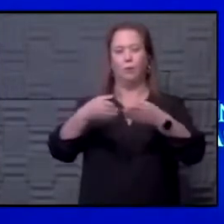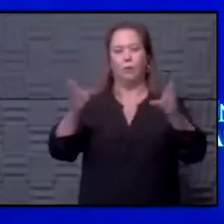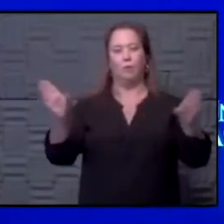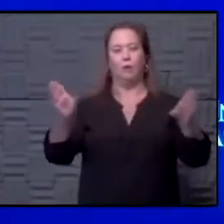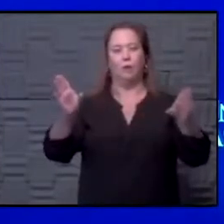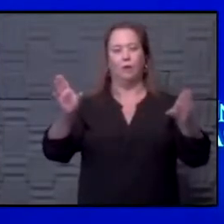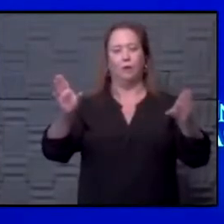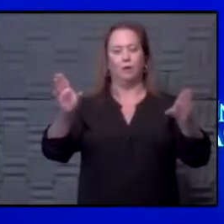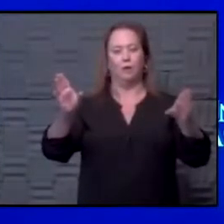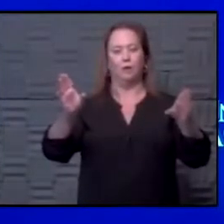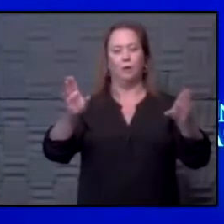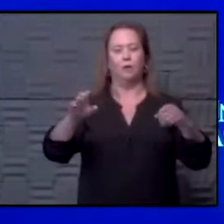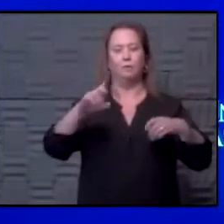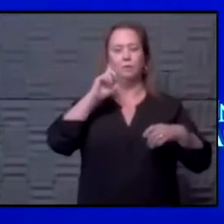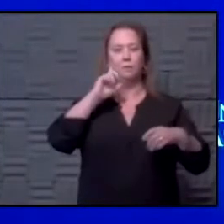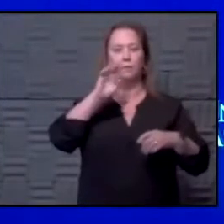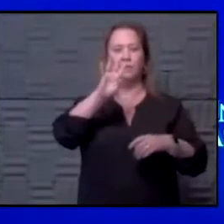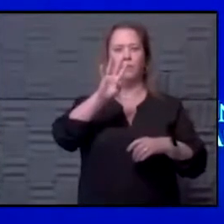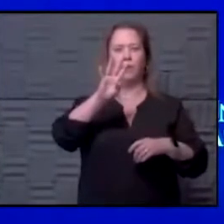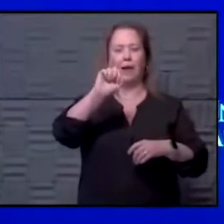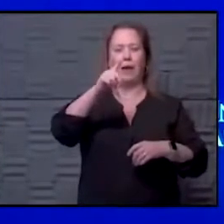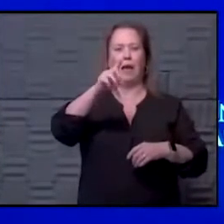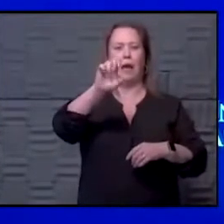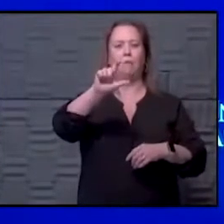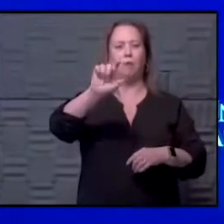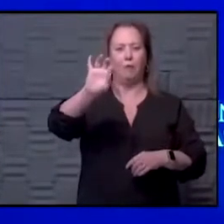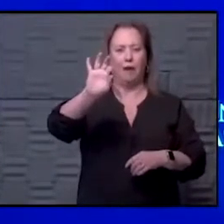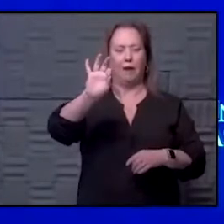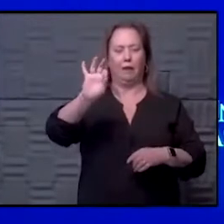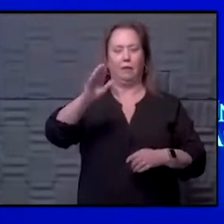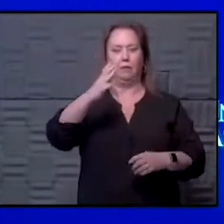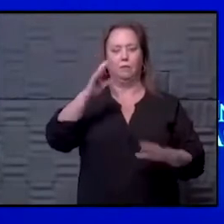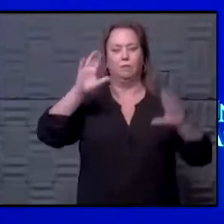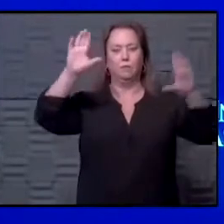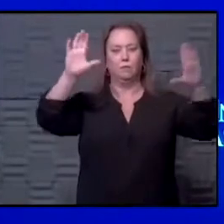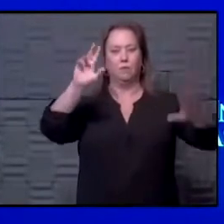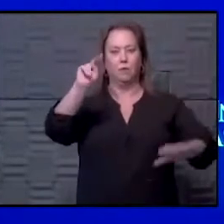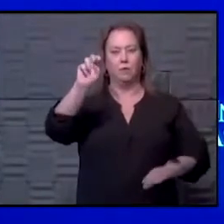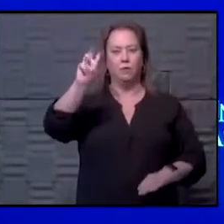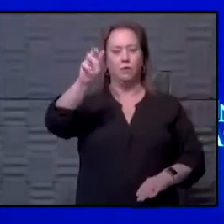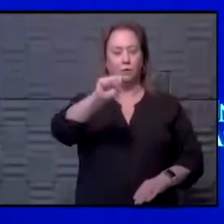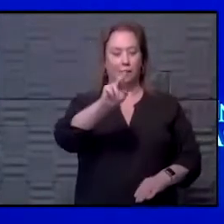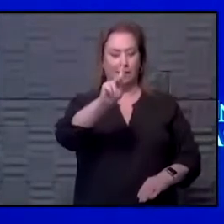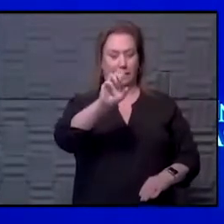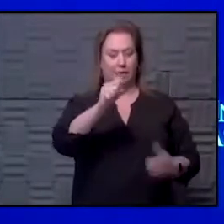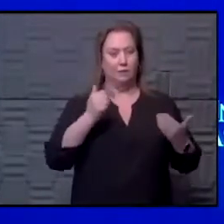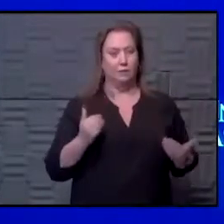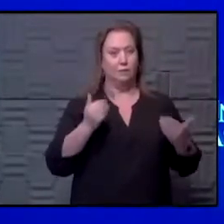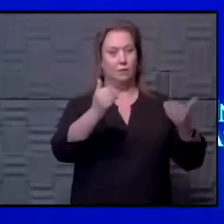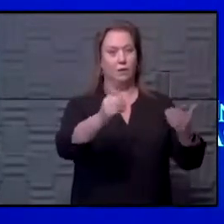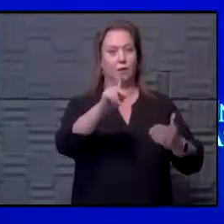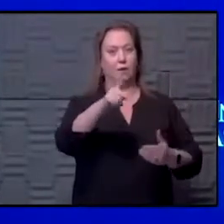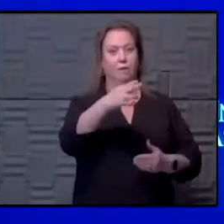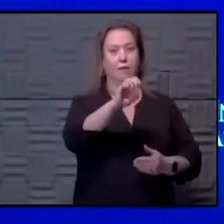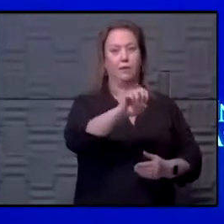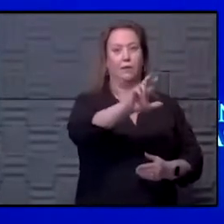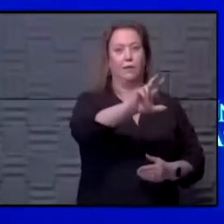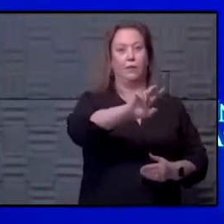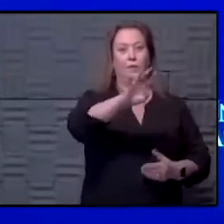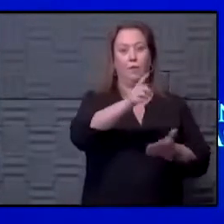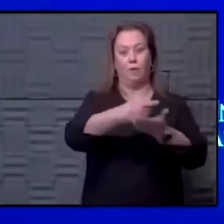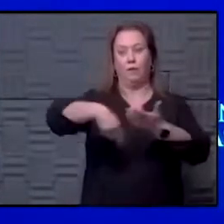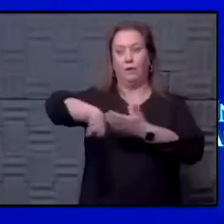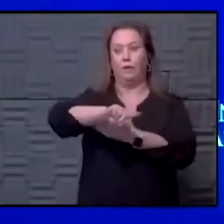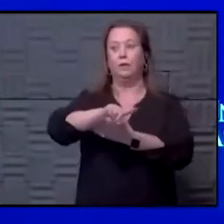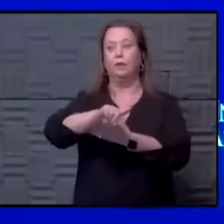for all adults by 4-9? That seemed to be, by April 9th, that seemed to be huge news. And Kansas moving ahead with Phases 3 and 4 next